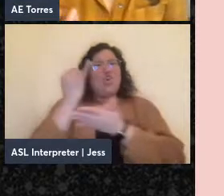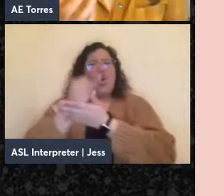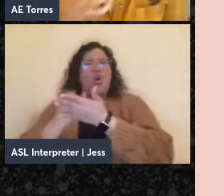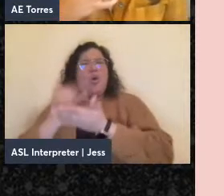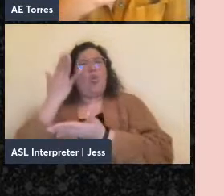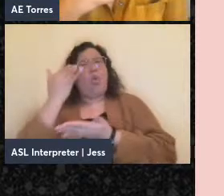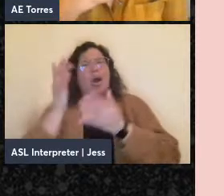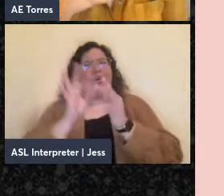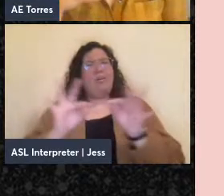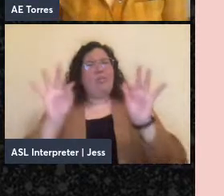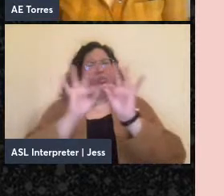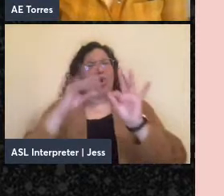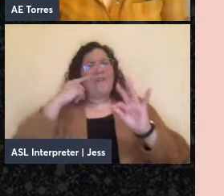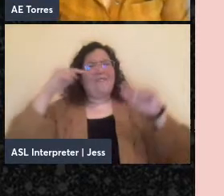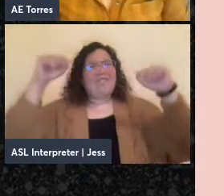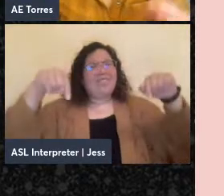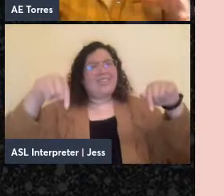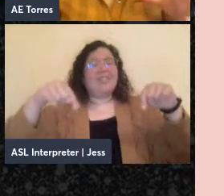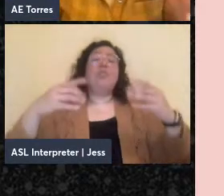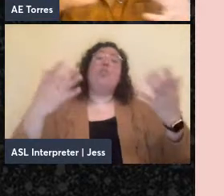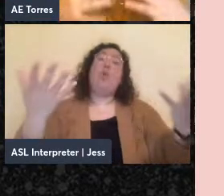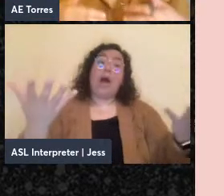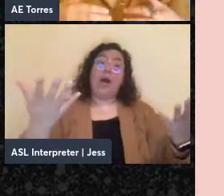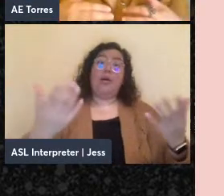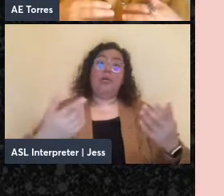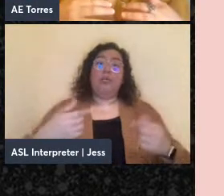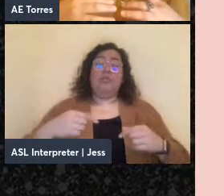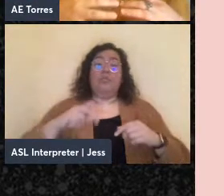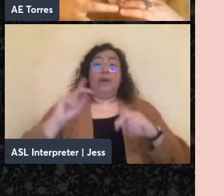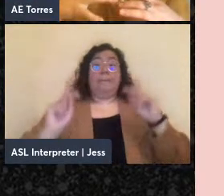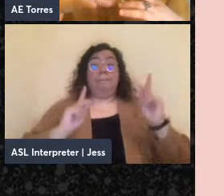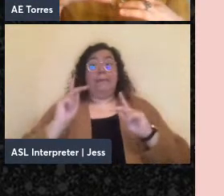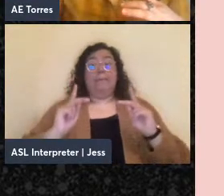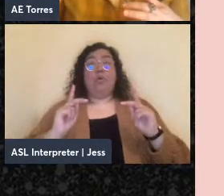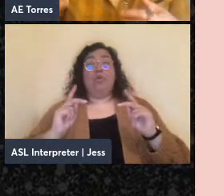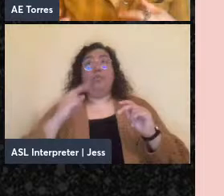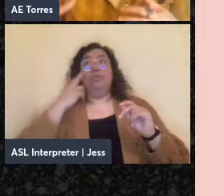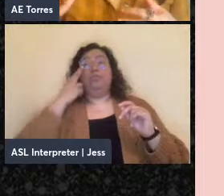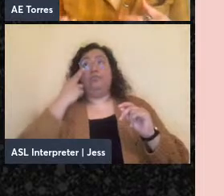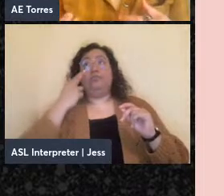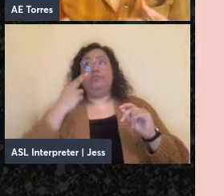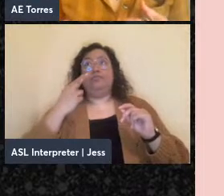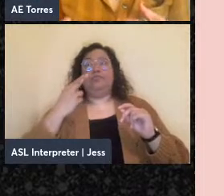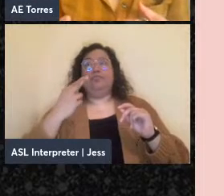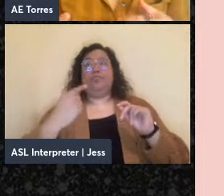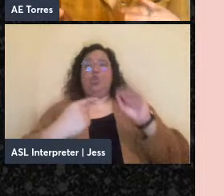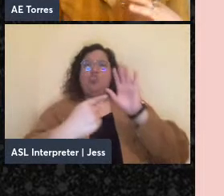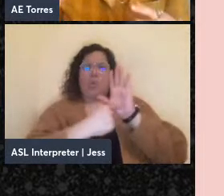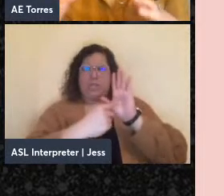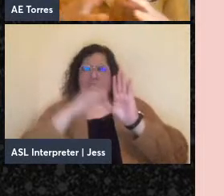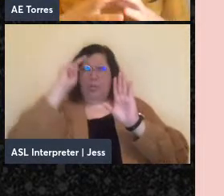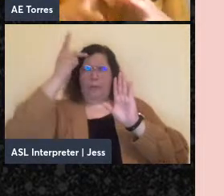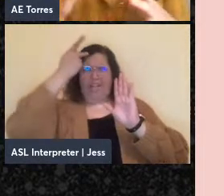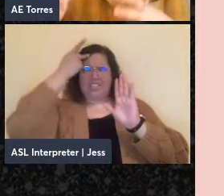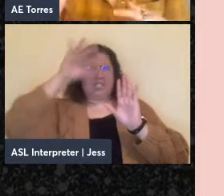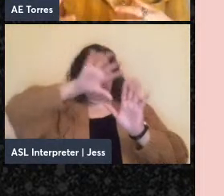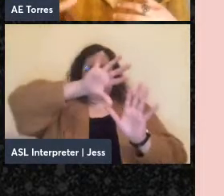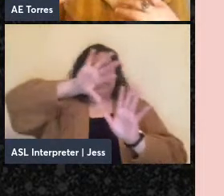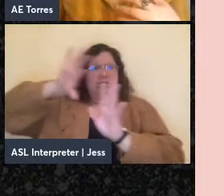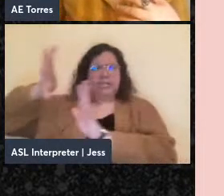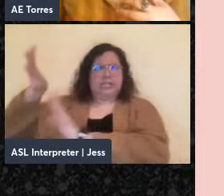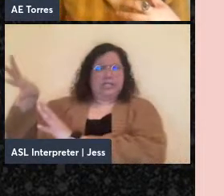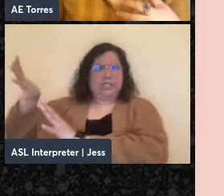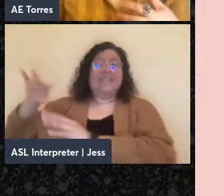anarchism? Well, when anarchists de-center representational politics as the